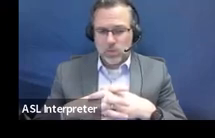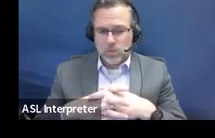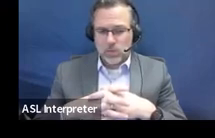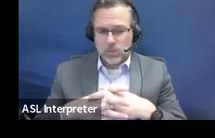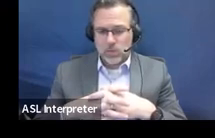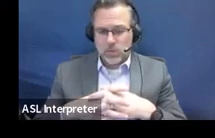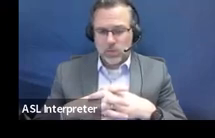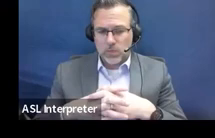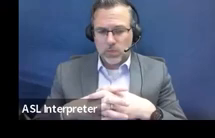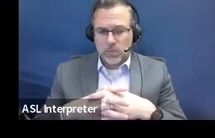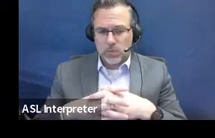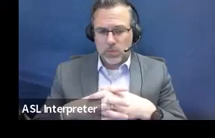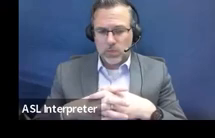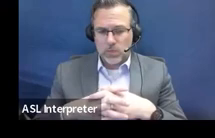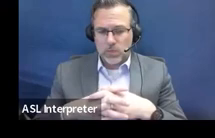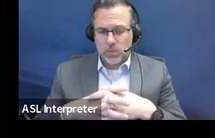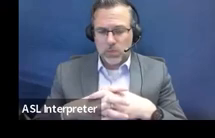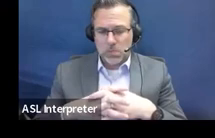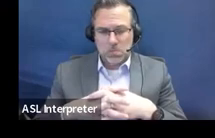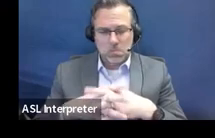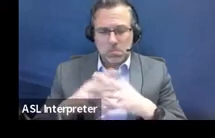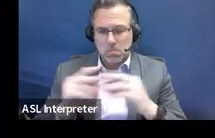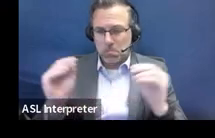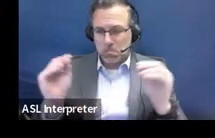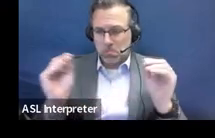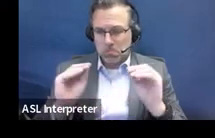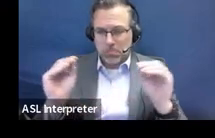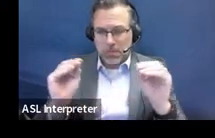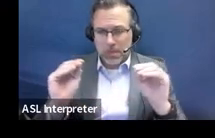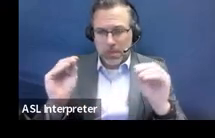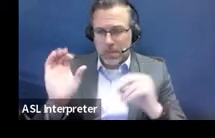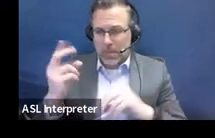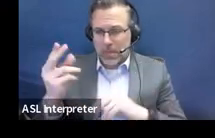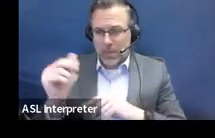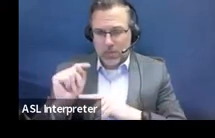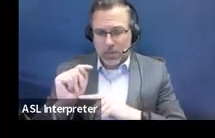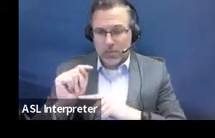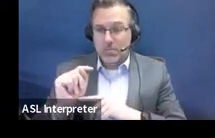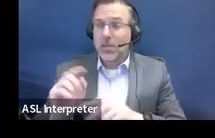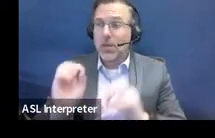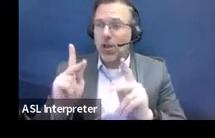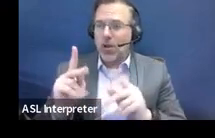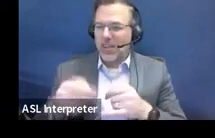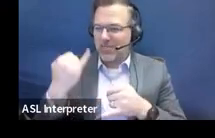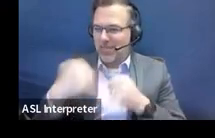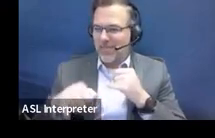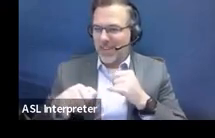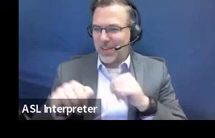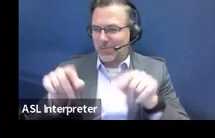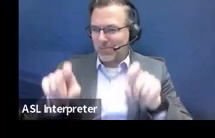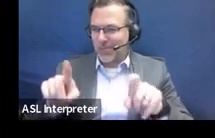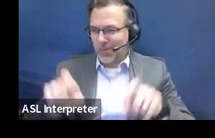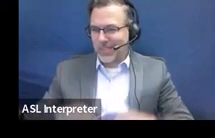Okay. I don't see anything in the chat. So here's our final little quiz.